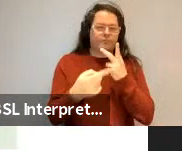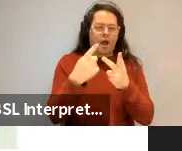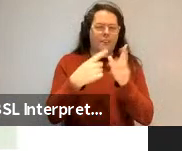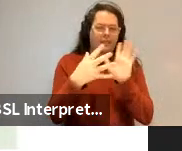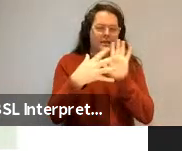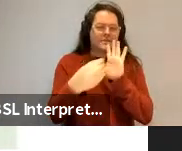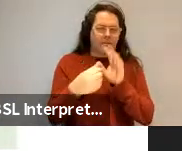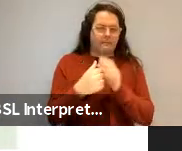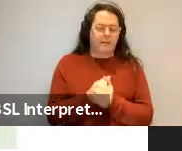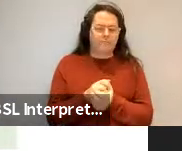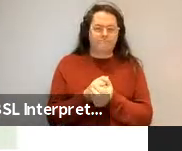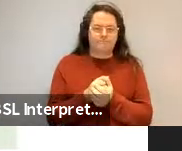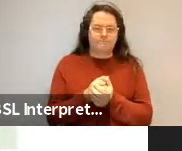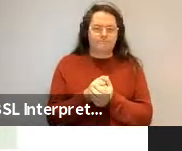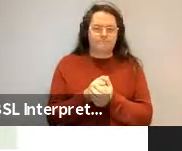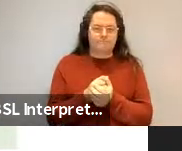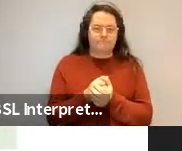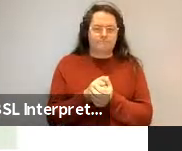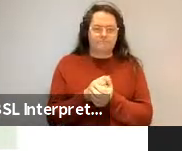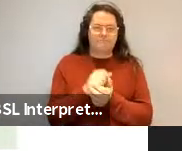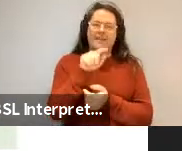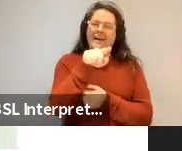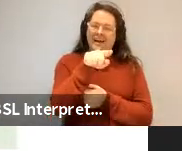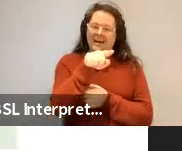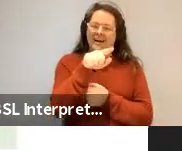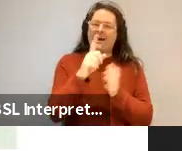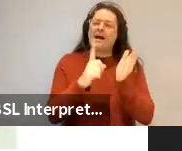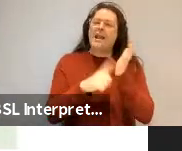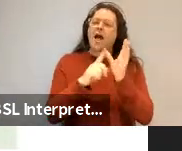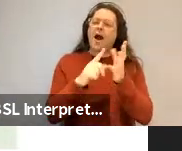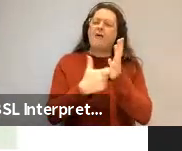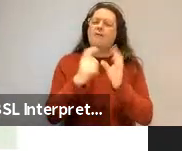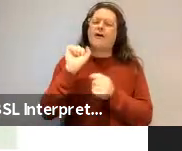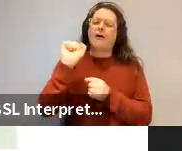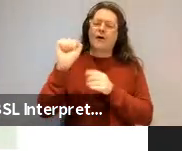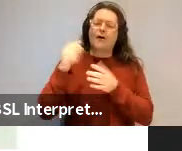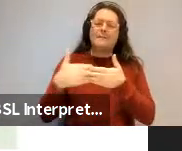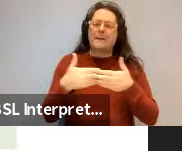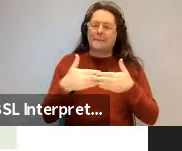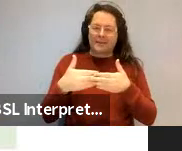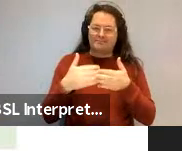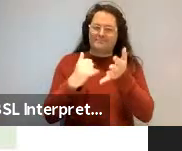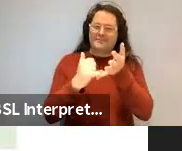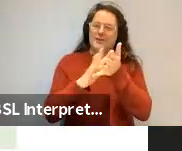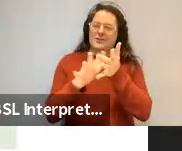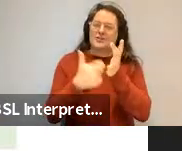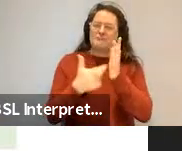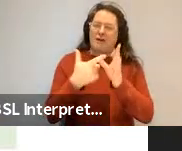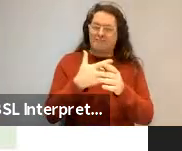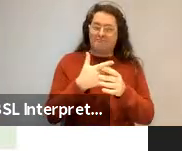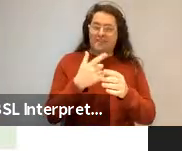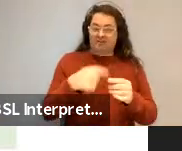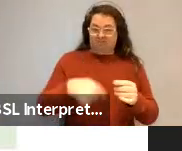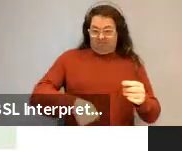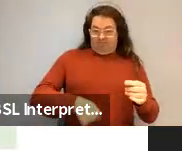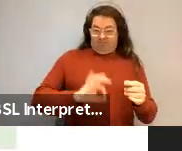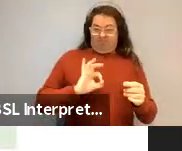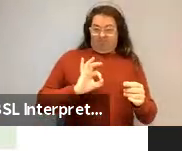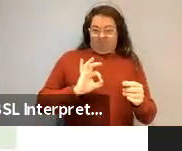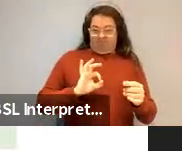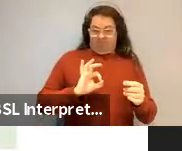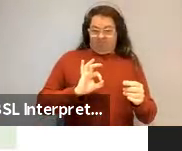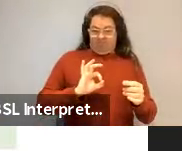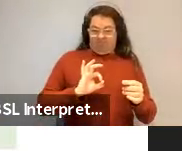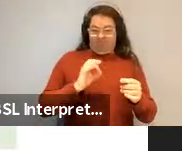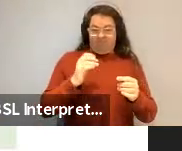This is, uh, Lara's baby Shira, and this is Lara's example. So Shira has a belly button and her mommy has one too.